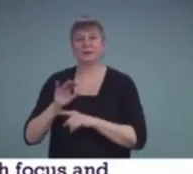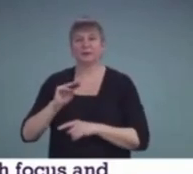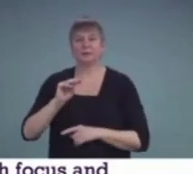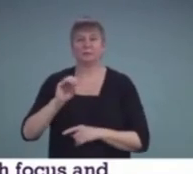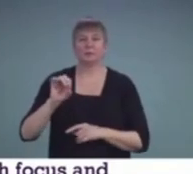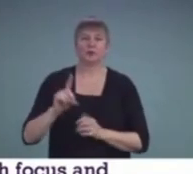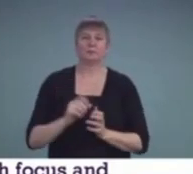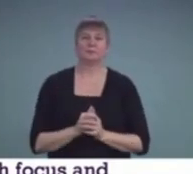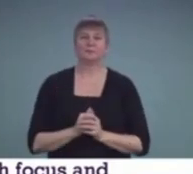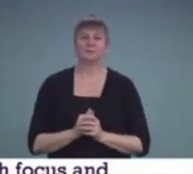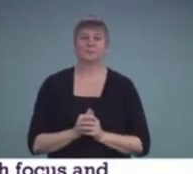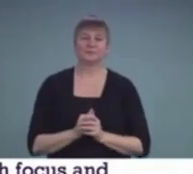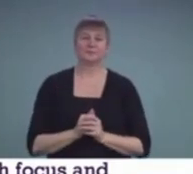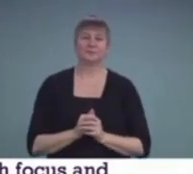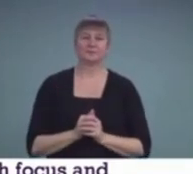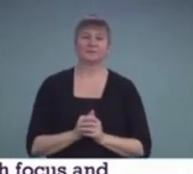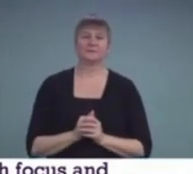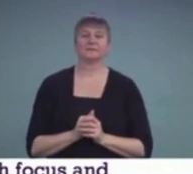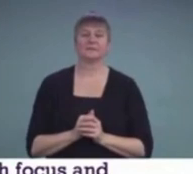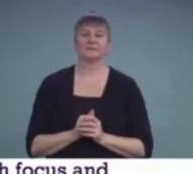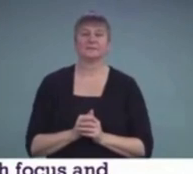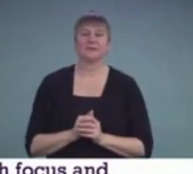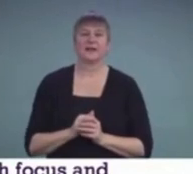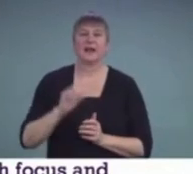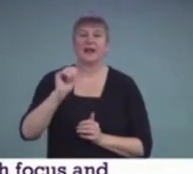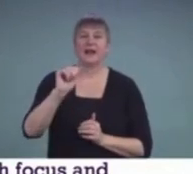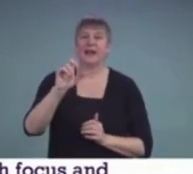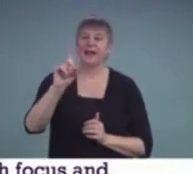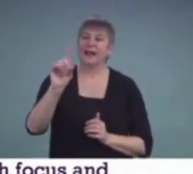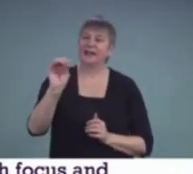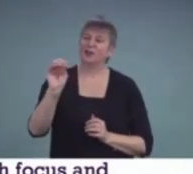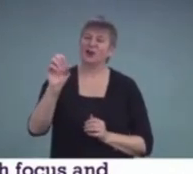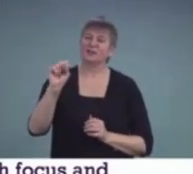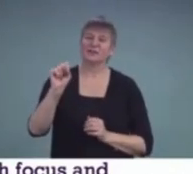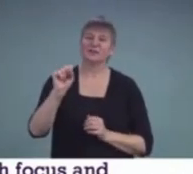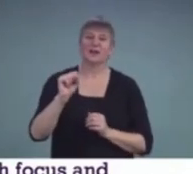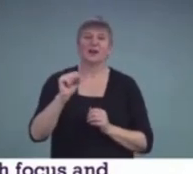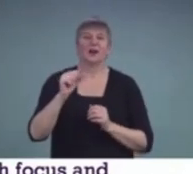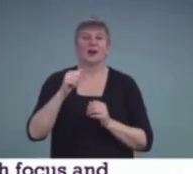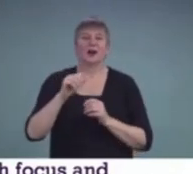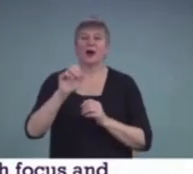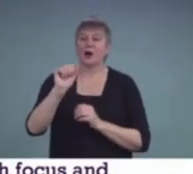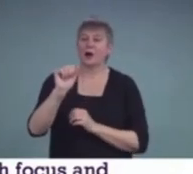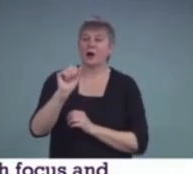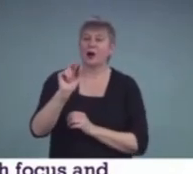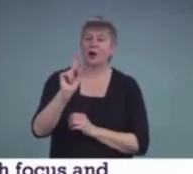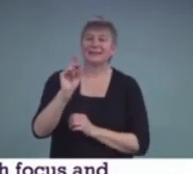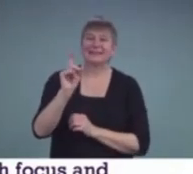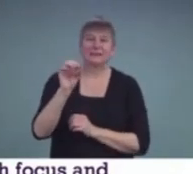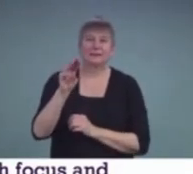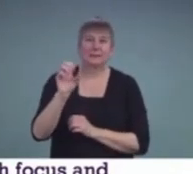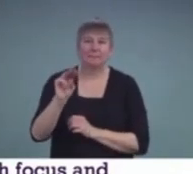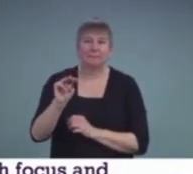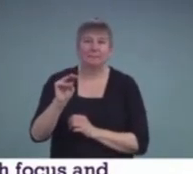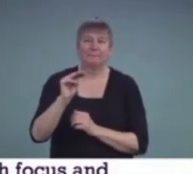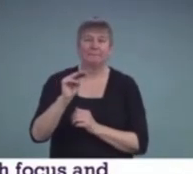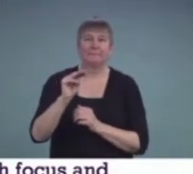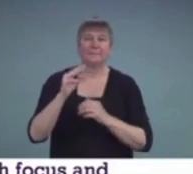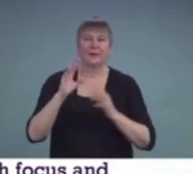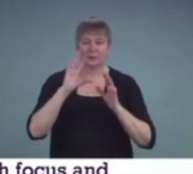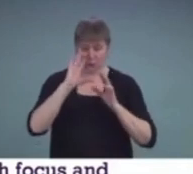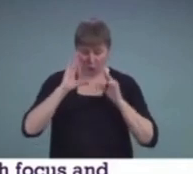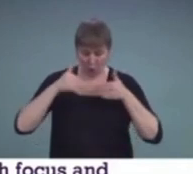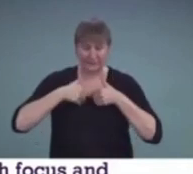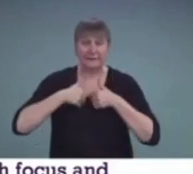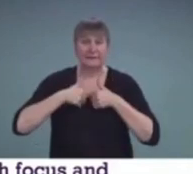ADOS is an Autism Diagnostic Observation Schedule Evaluation. And they looked at that, but there was no evidence